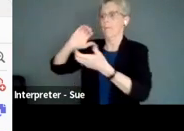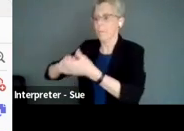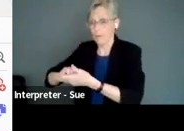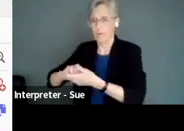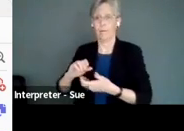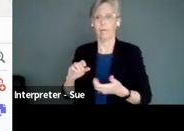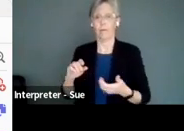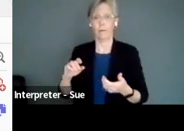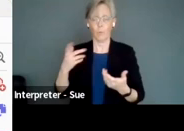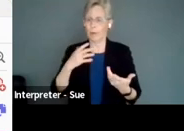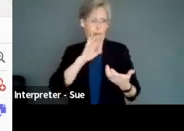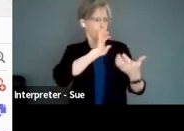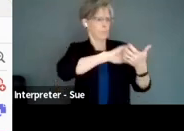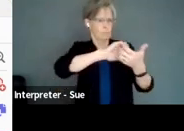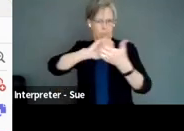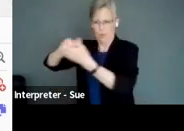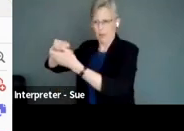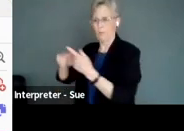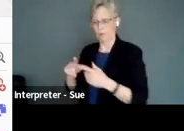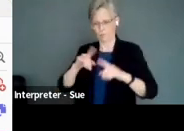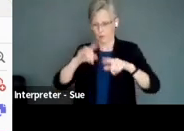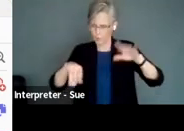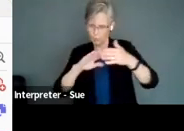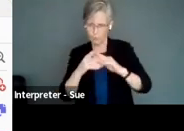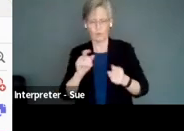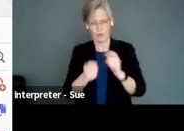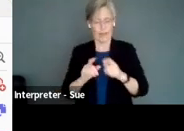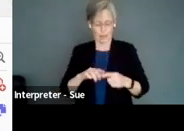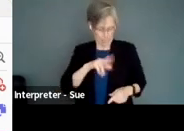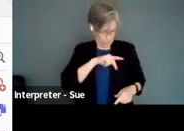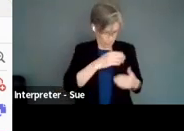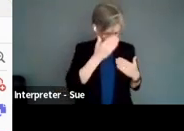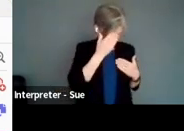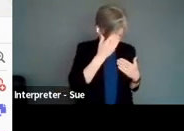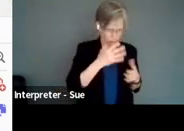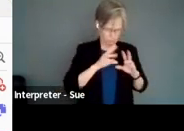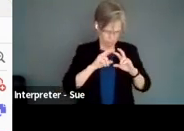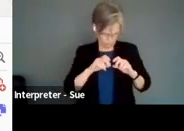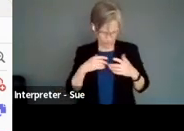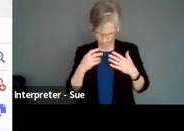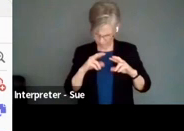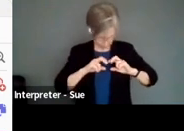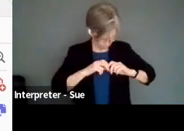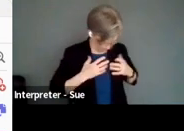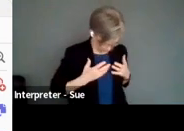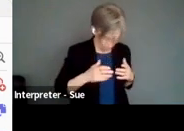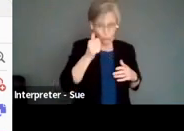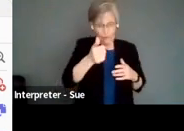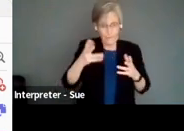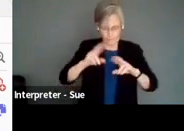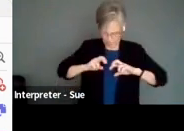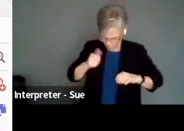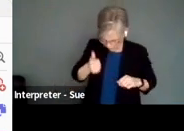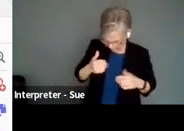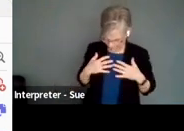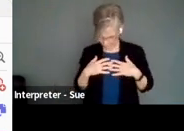diversify all of our programming. So it's also about your personal knowledge, how much critical consciousness, how much work have you done on yourself to know,